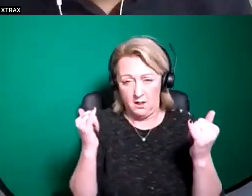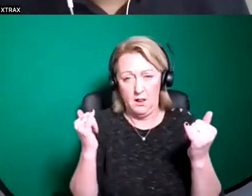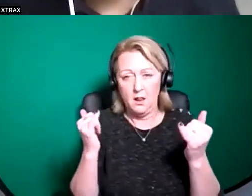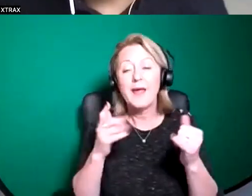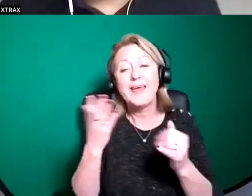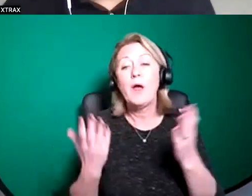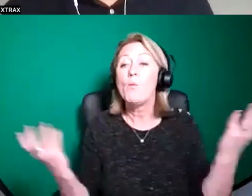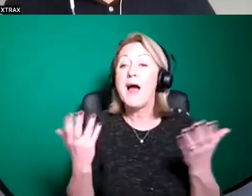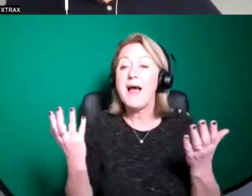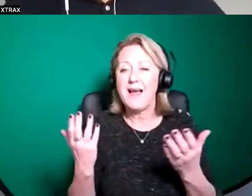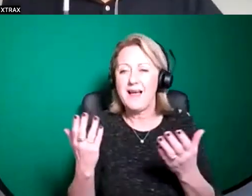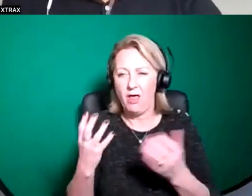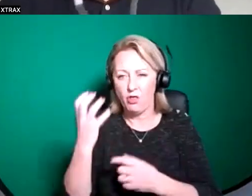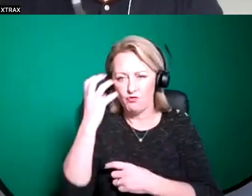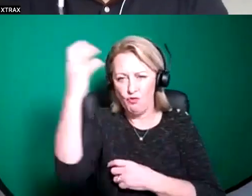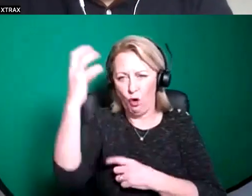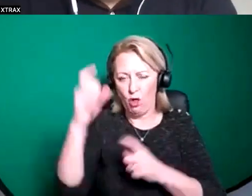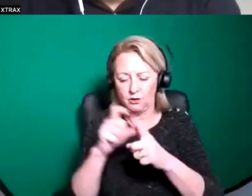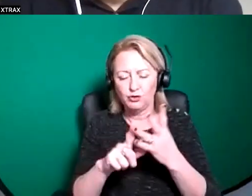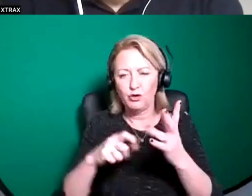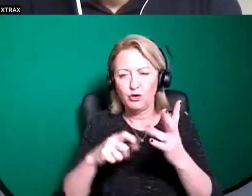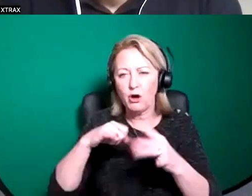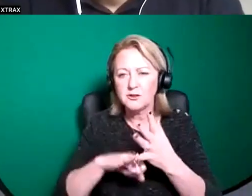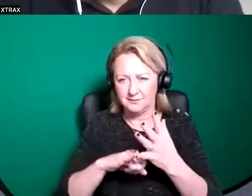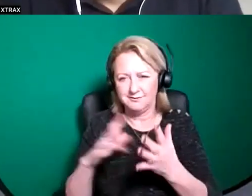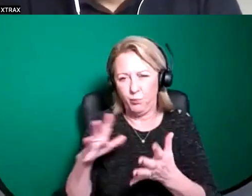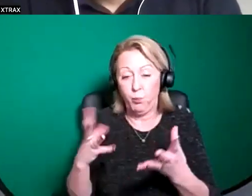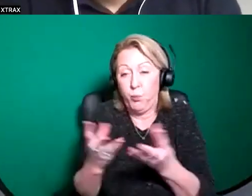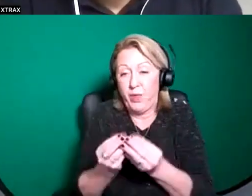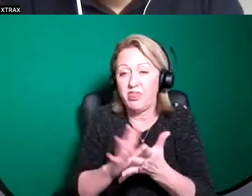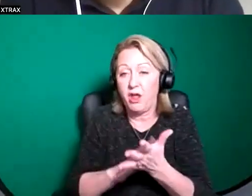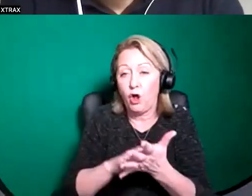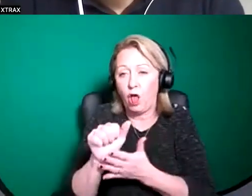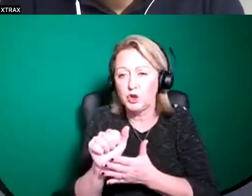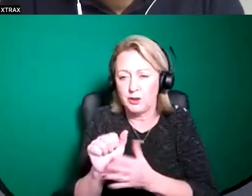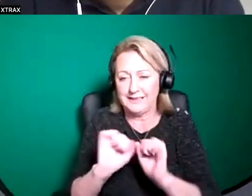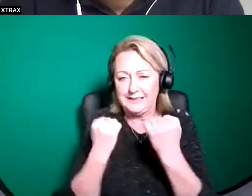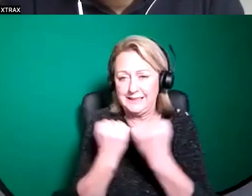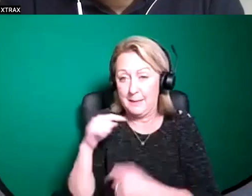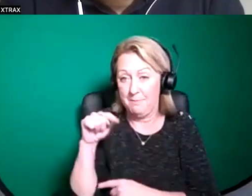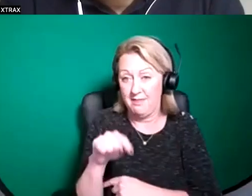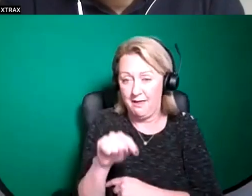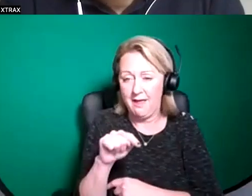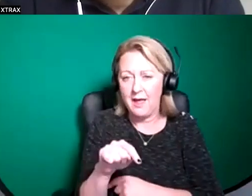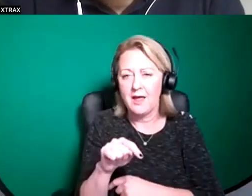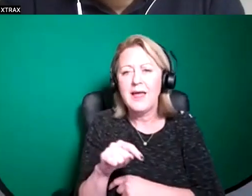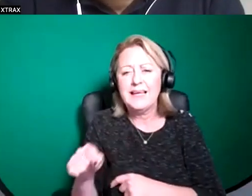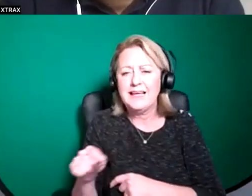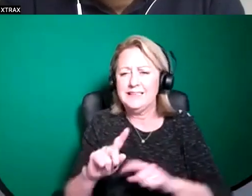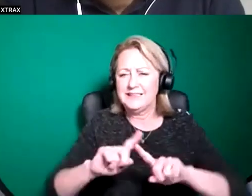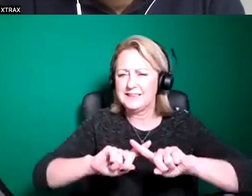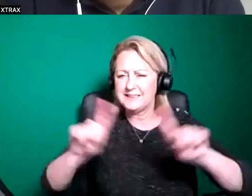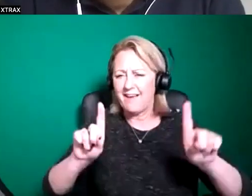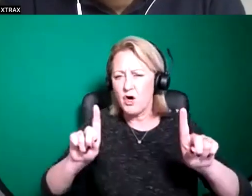royal docs so we work in partnership with um royal docs culture team to put on the festival um it's a diverse festival